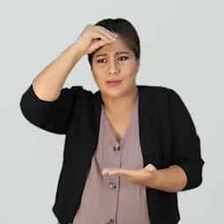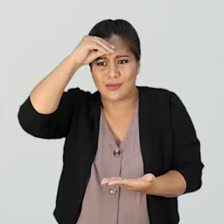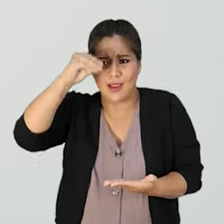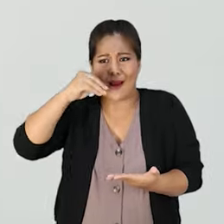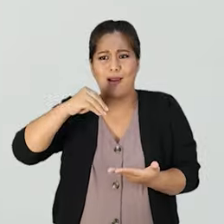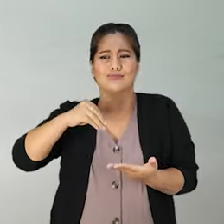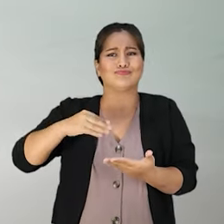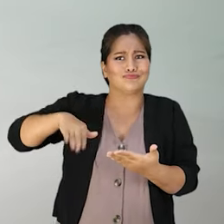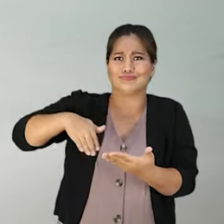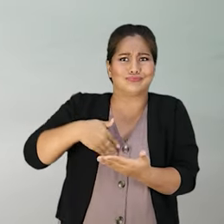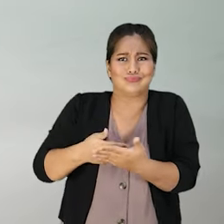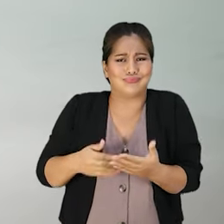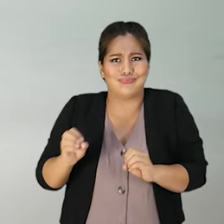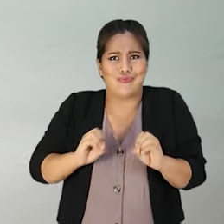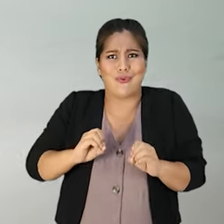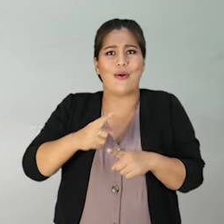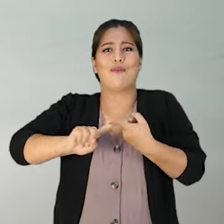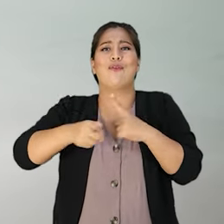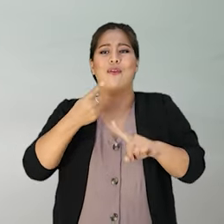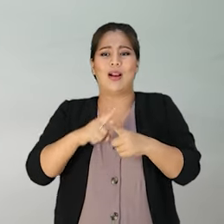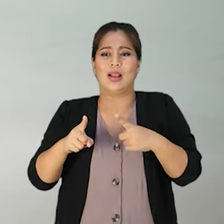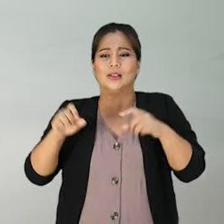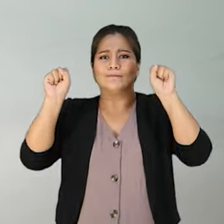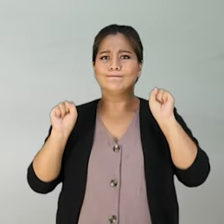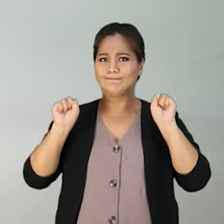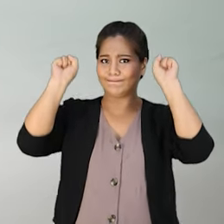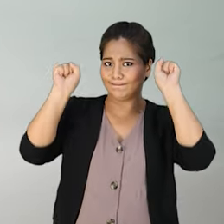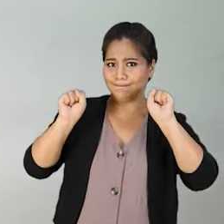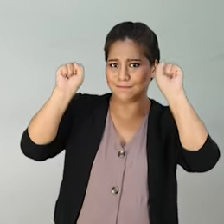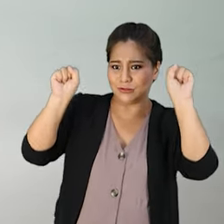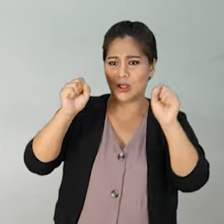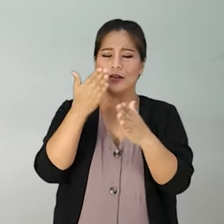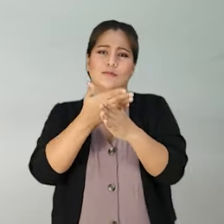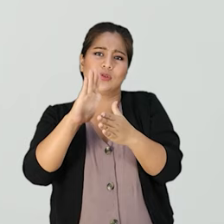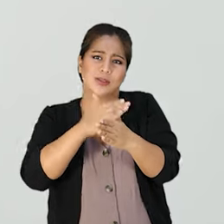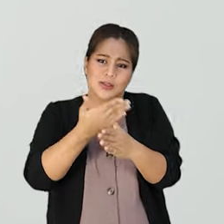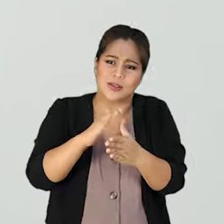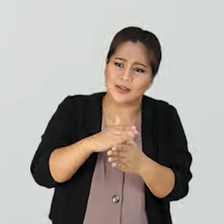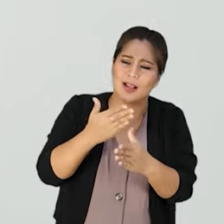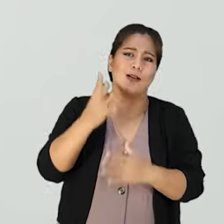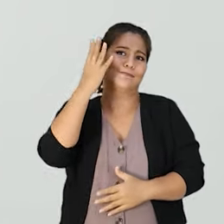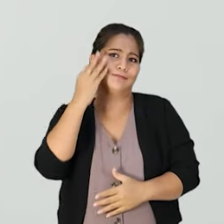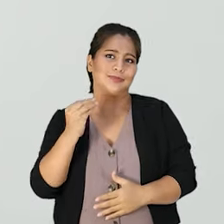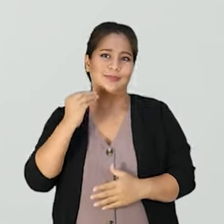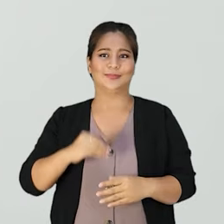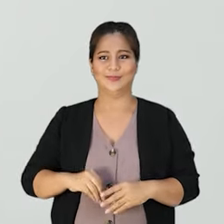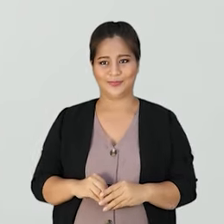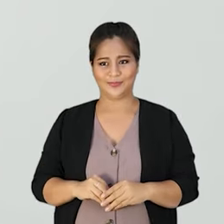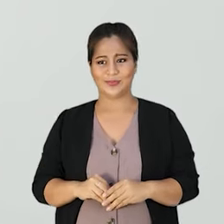I learned what I never knew before from a friend, such as how to exercise and share our experiences.